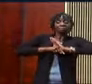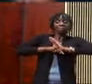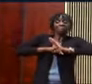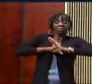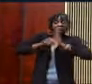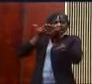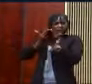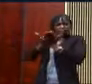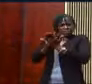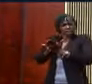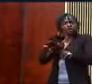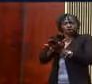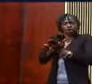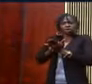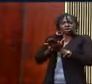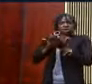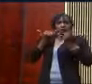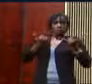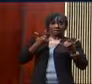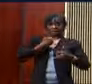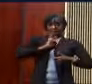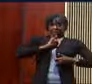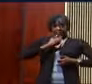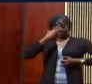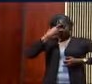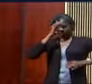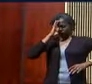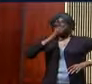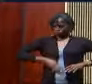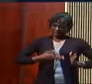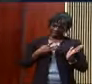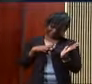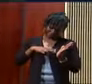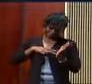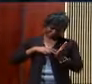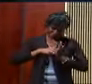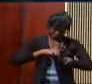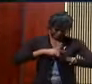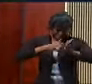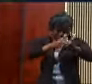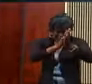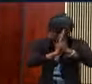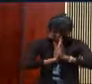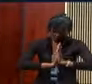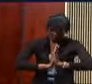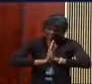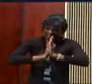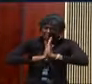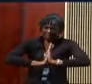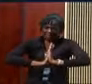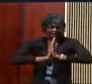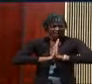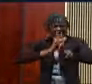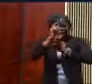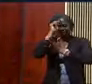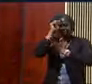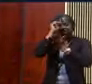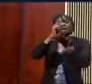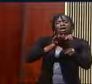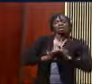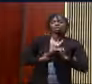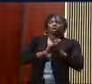discovered when I want to get my mind right and I get on my knees in prayer. I begin by theologically